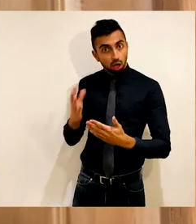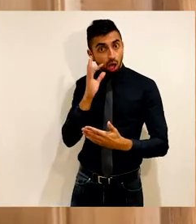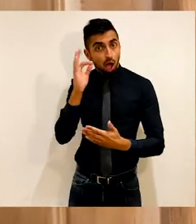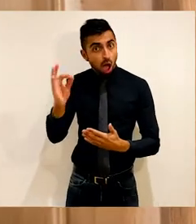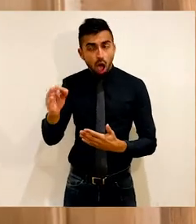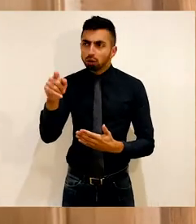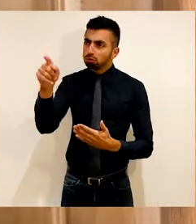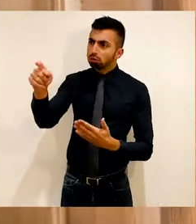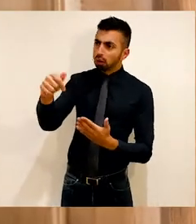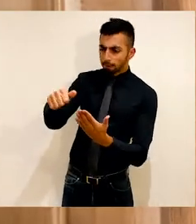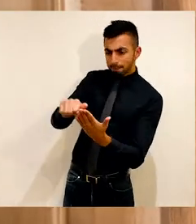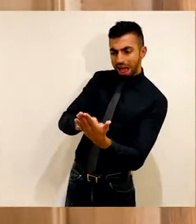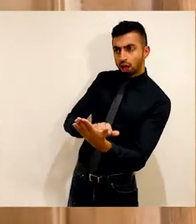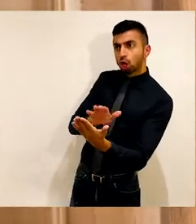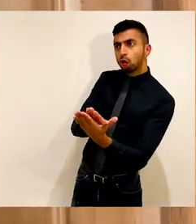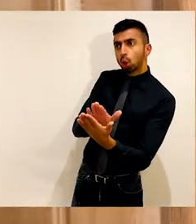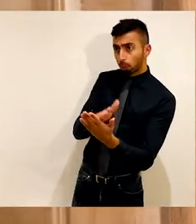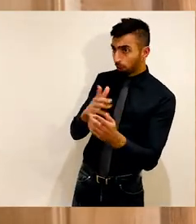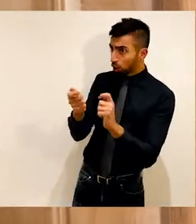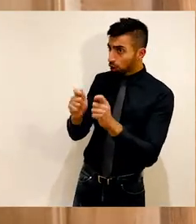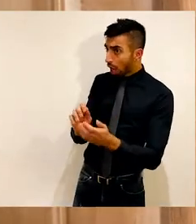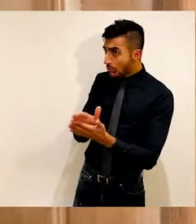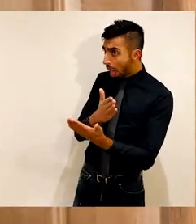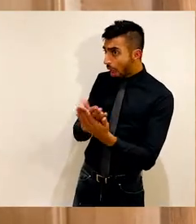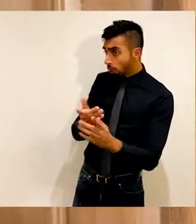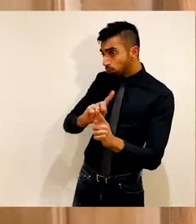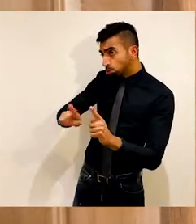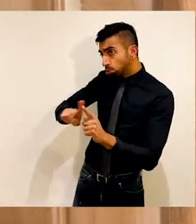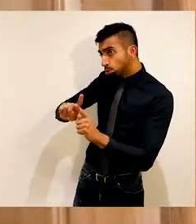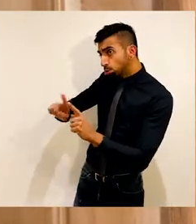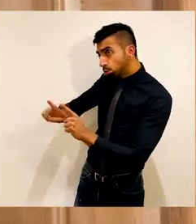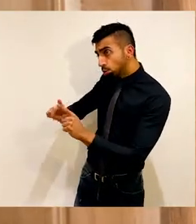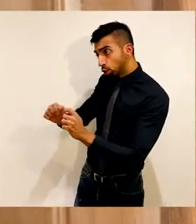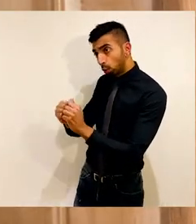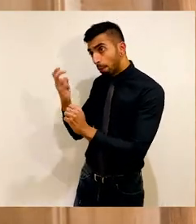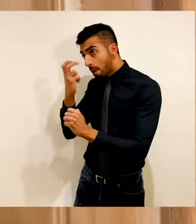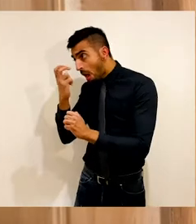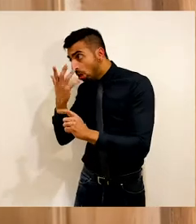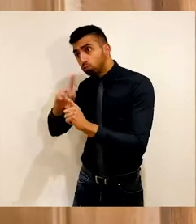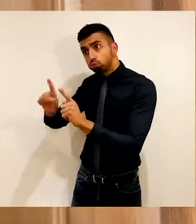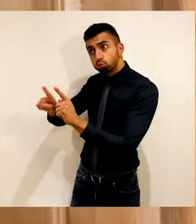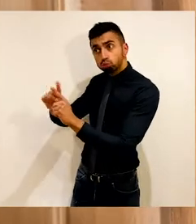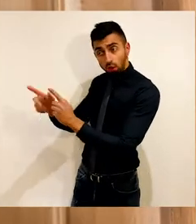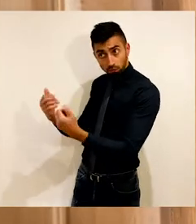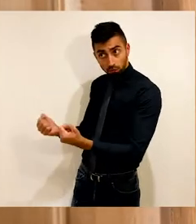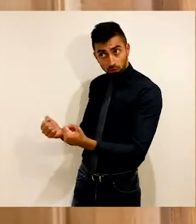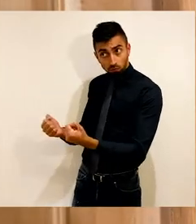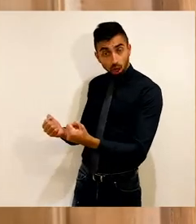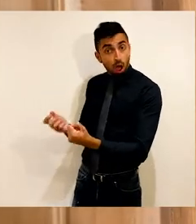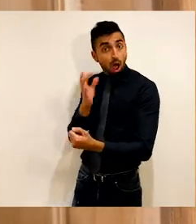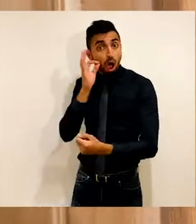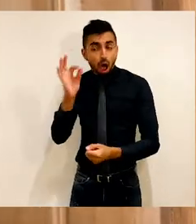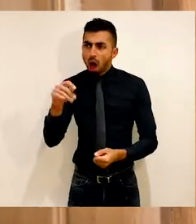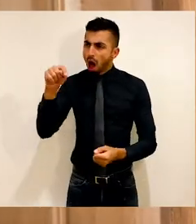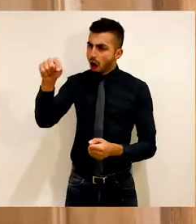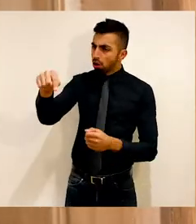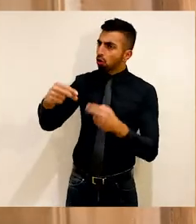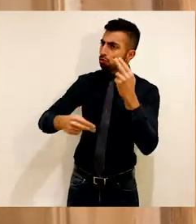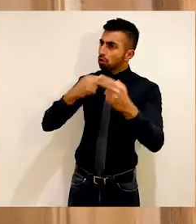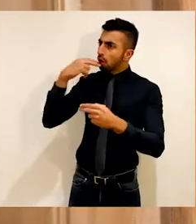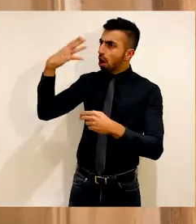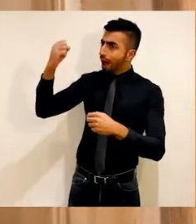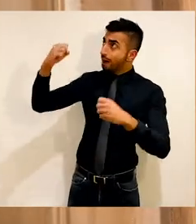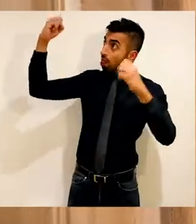if the menu is available in different formats. Maybe plain language and braille. Ask if there are portions of the restaurant where the lighting